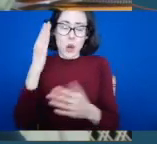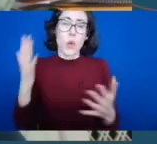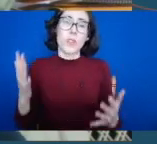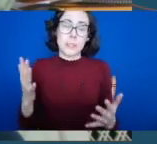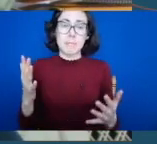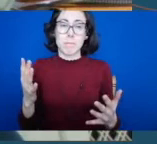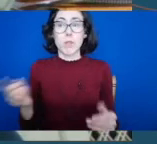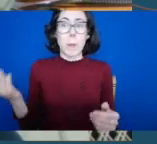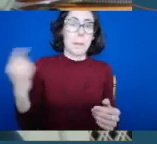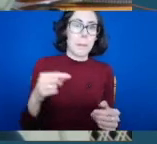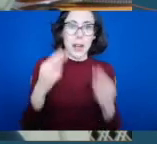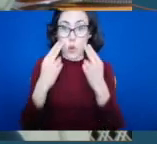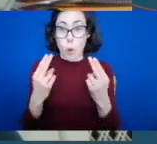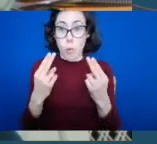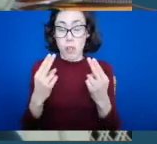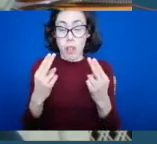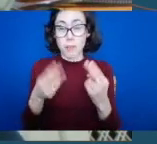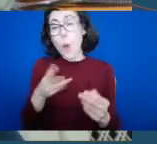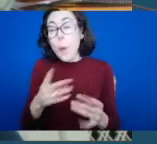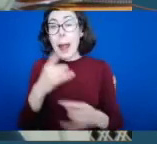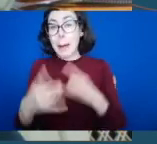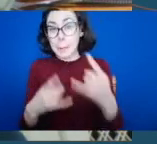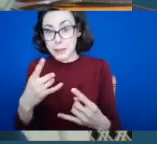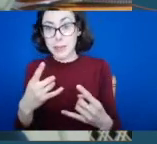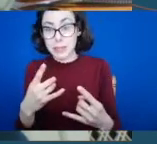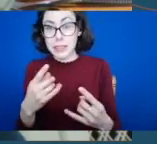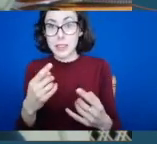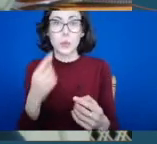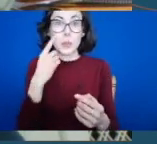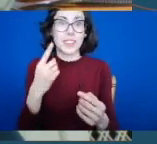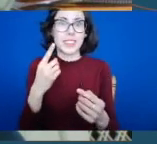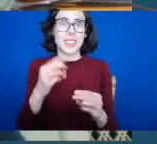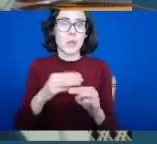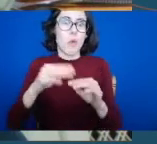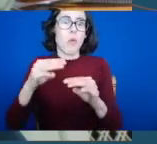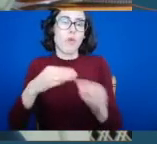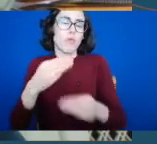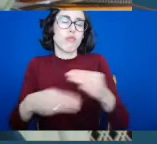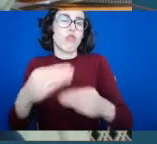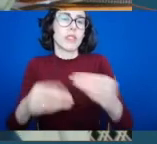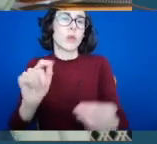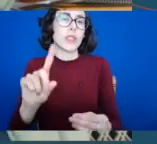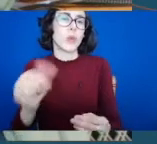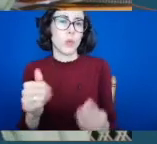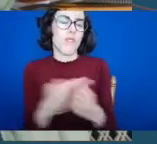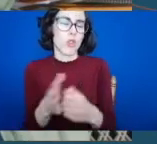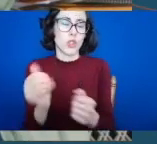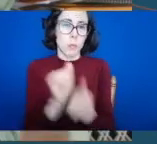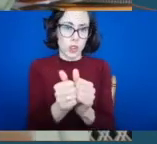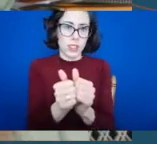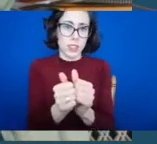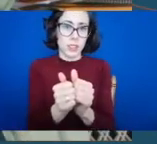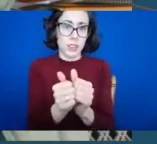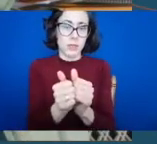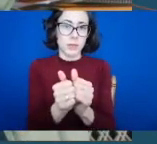And we will see greater progress, I think, in 2021 for the sports sector. And I think we have also seen